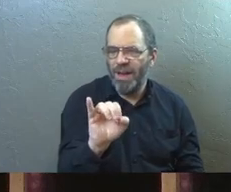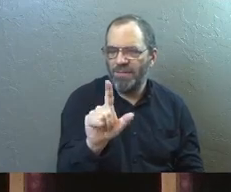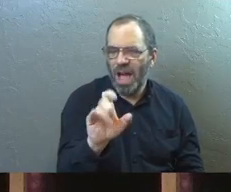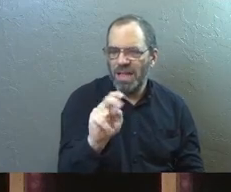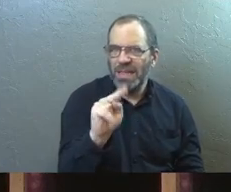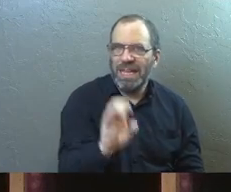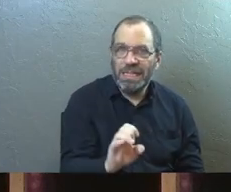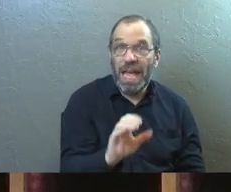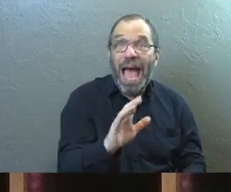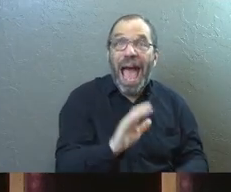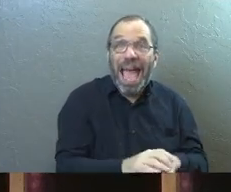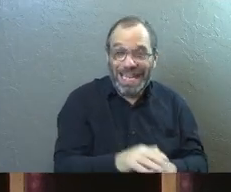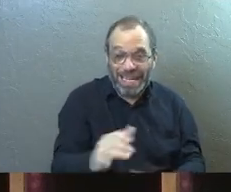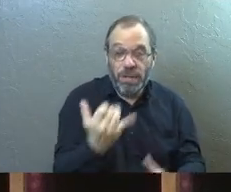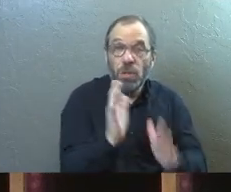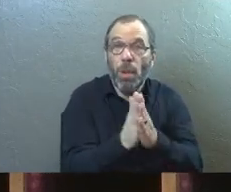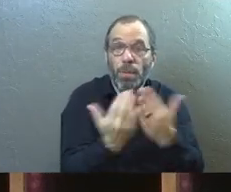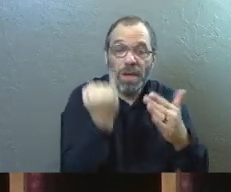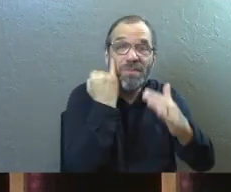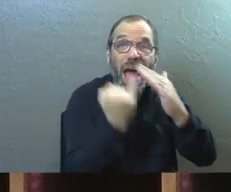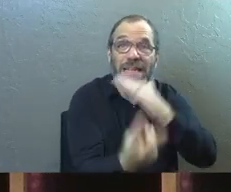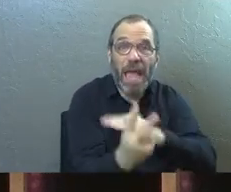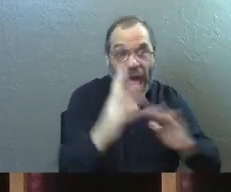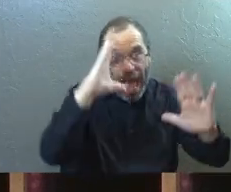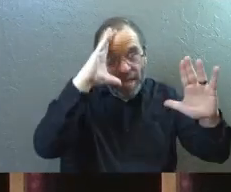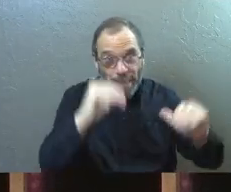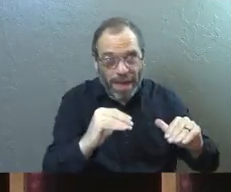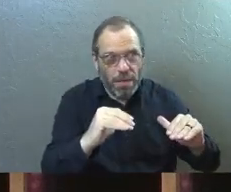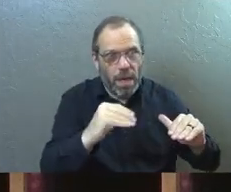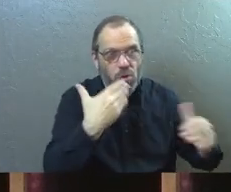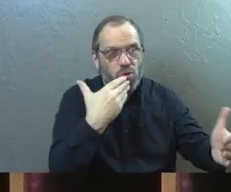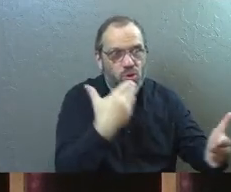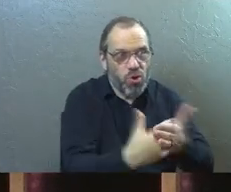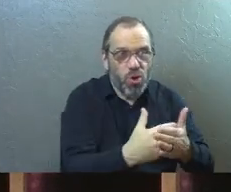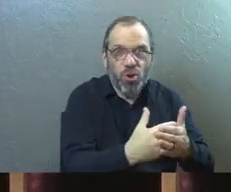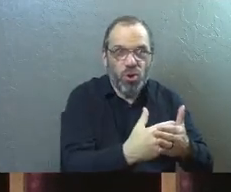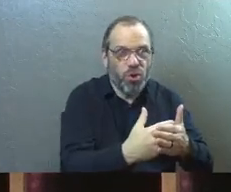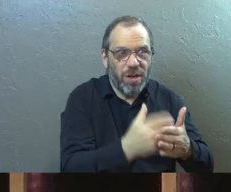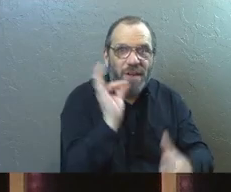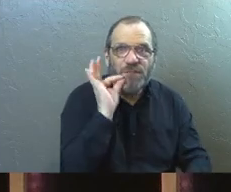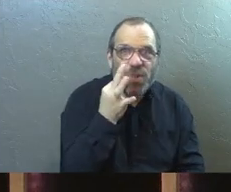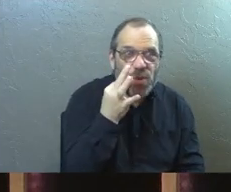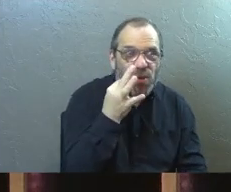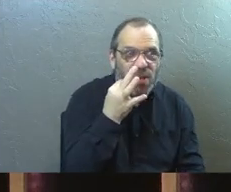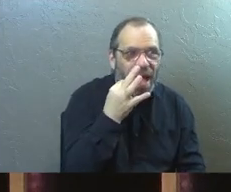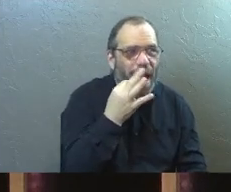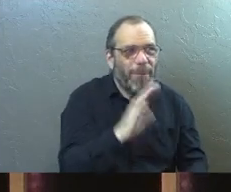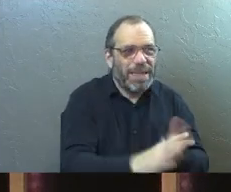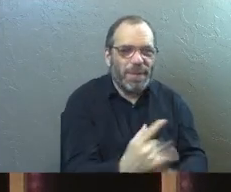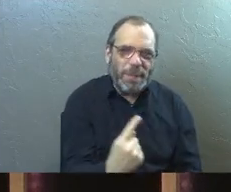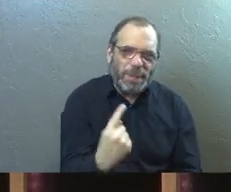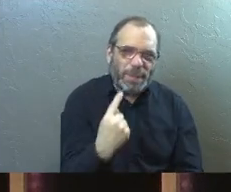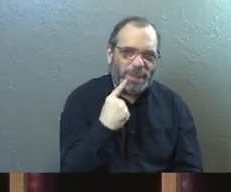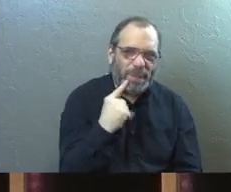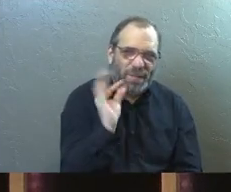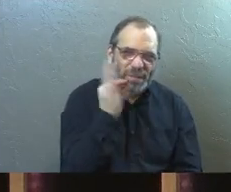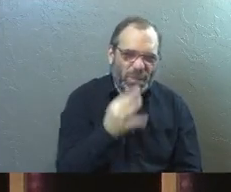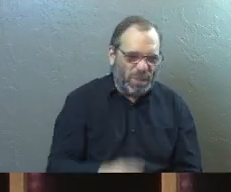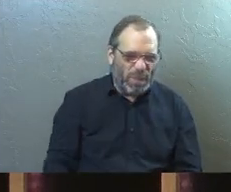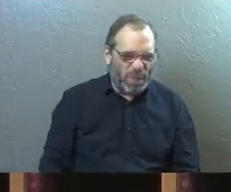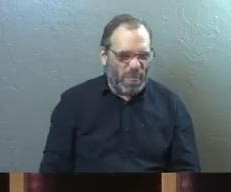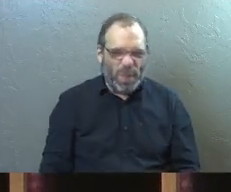The grapes, he even says in the book of Isaiah, that I expected there to be good grapes out of my vineyard. They've only been bitter fruit